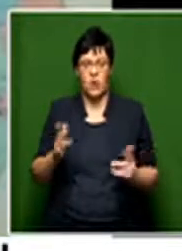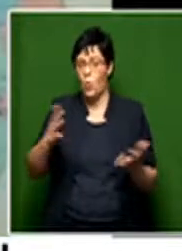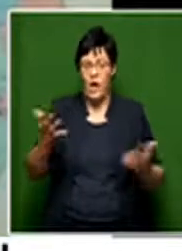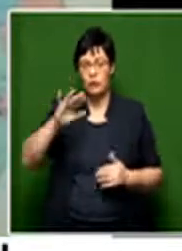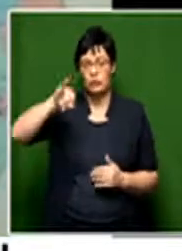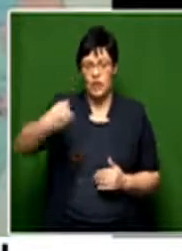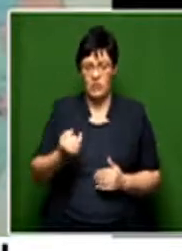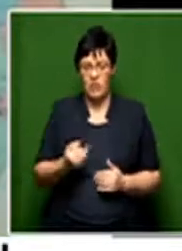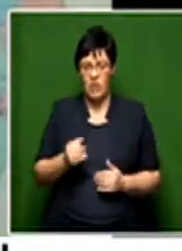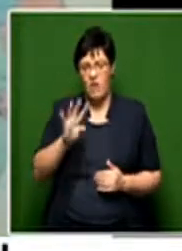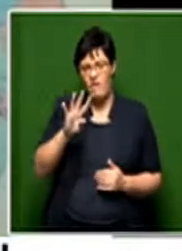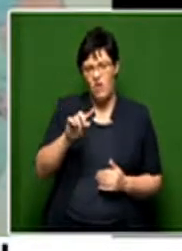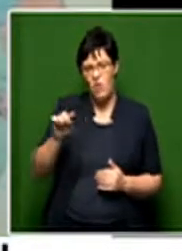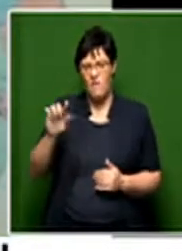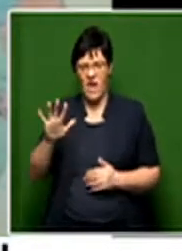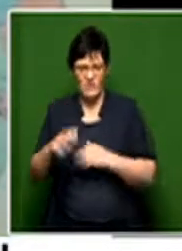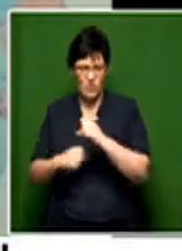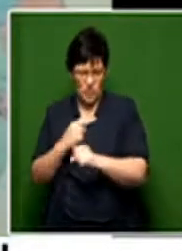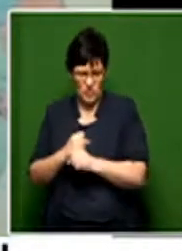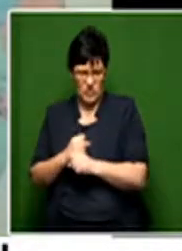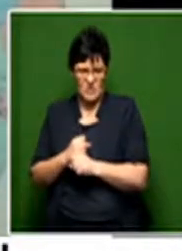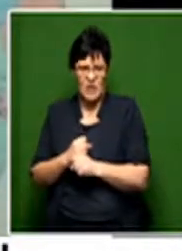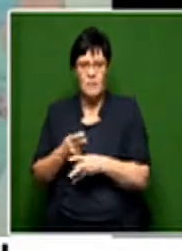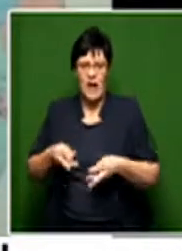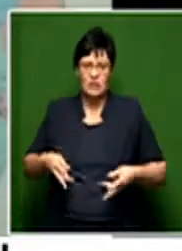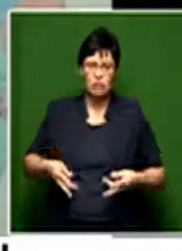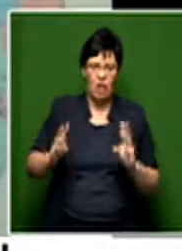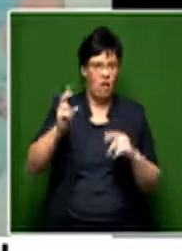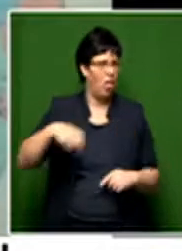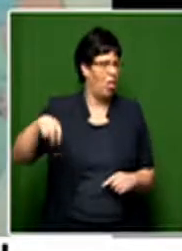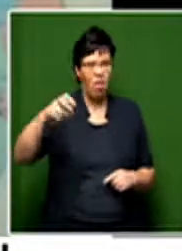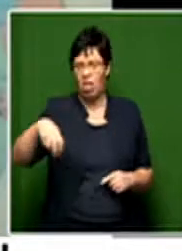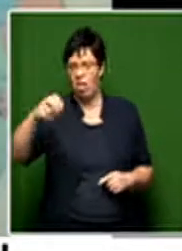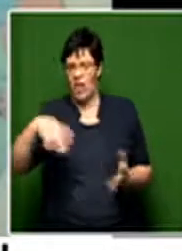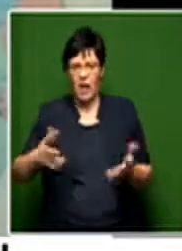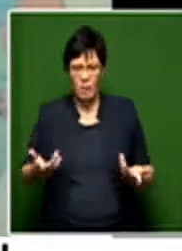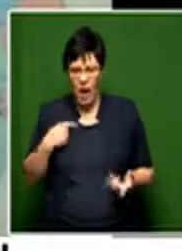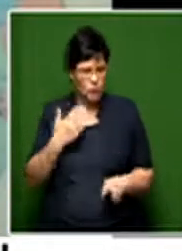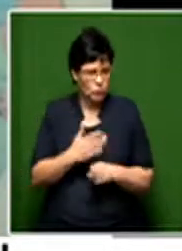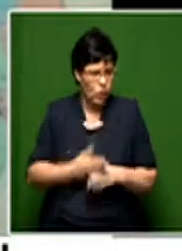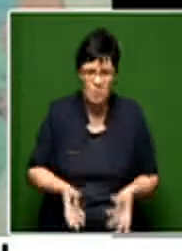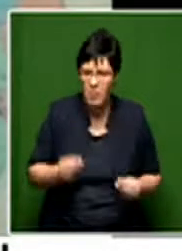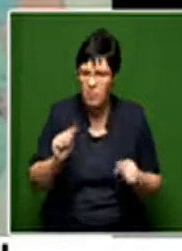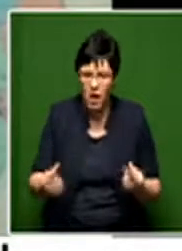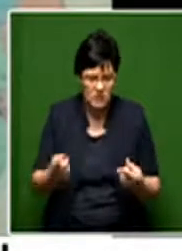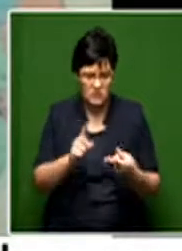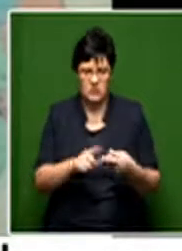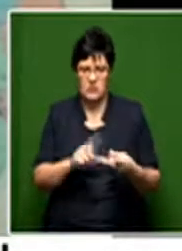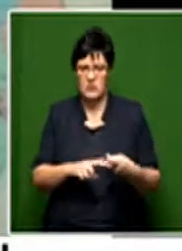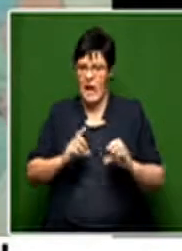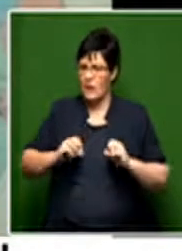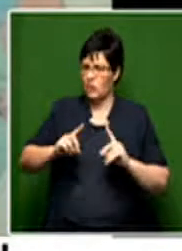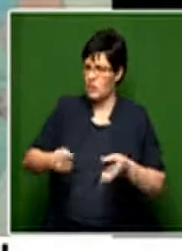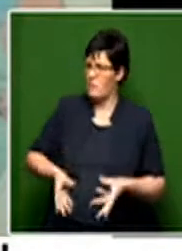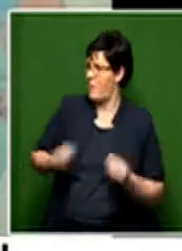Johannesburg for about four to five years, living as a stray dog because I couldn't get a job. I couldn't get an